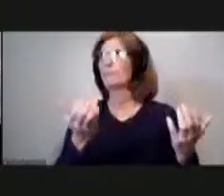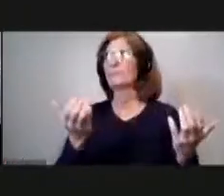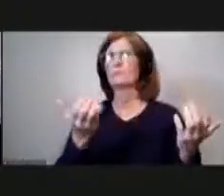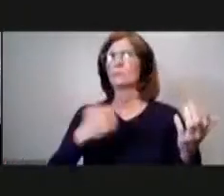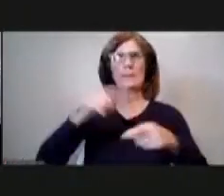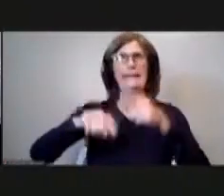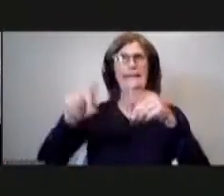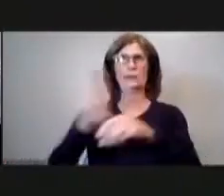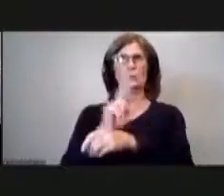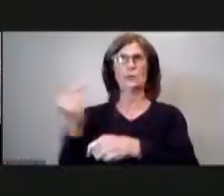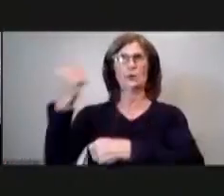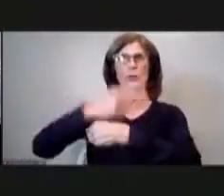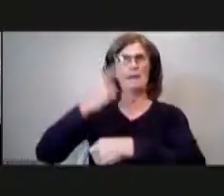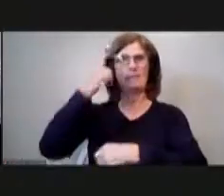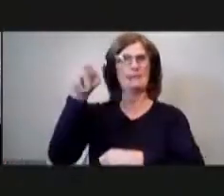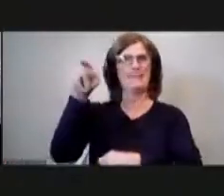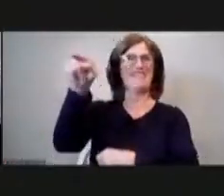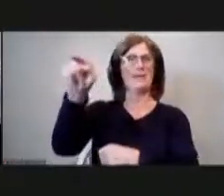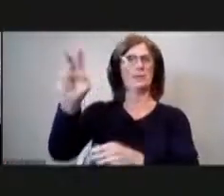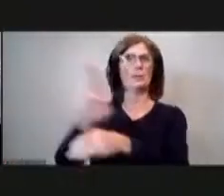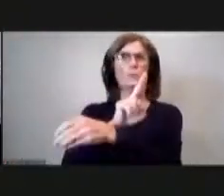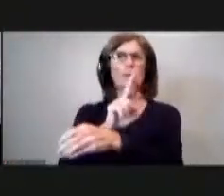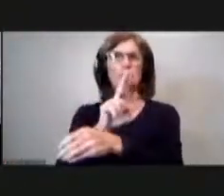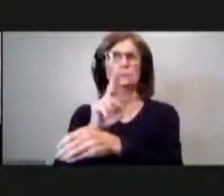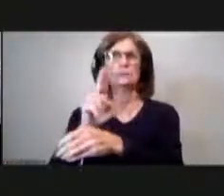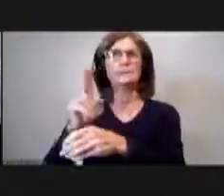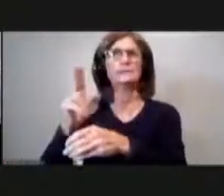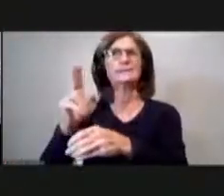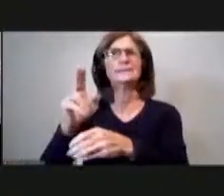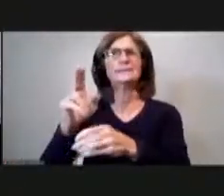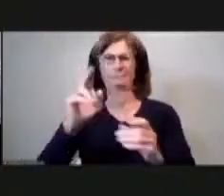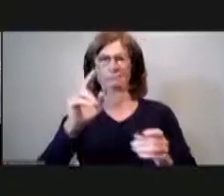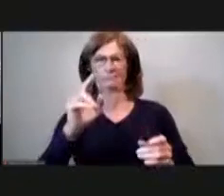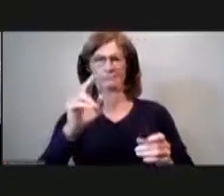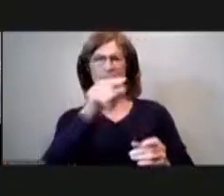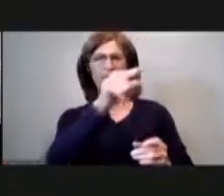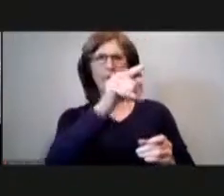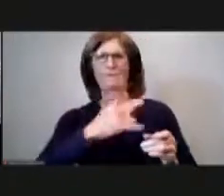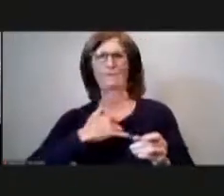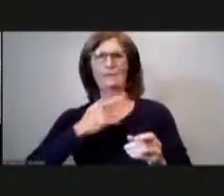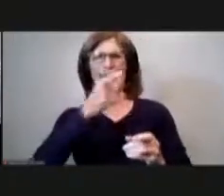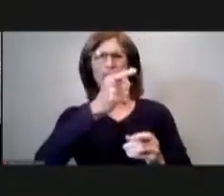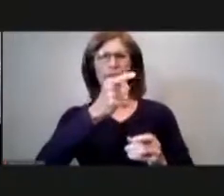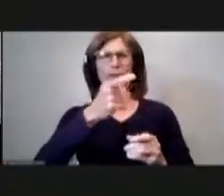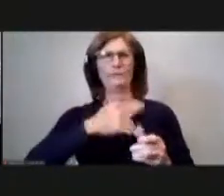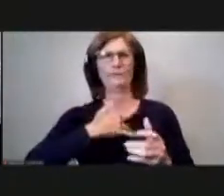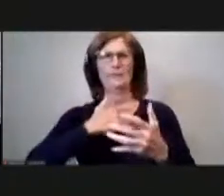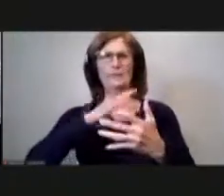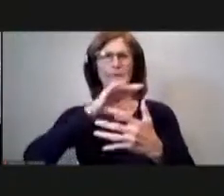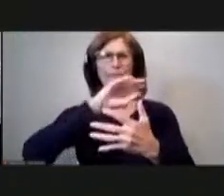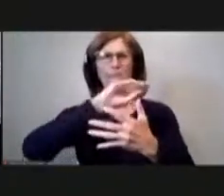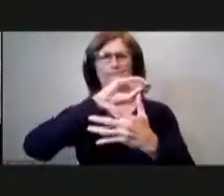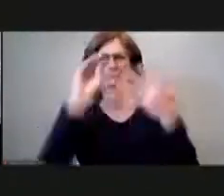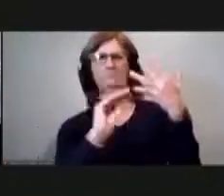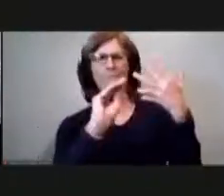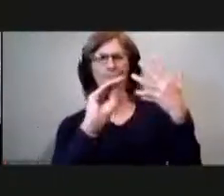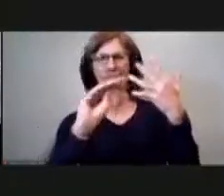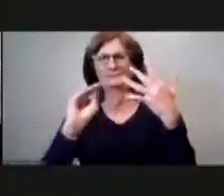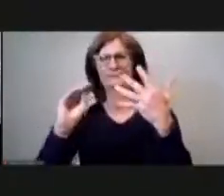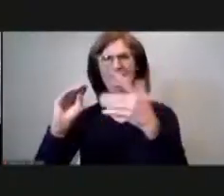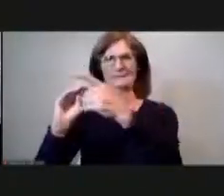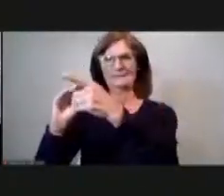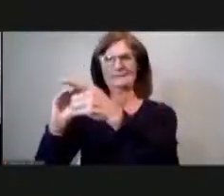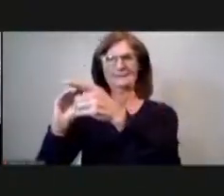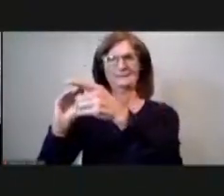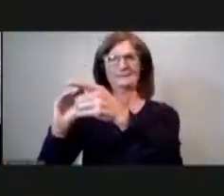wondering how they can get more field time and not have to feel like they're being kicked off the field for a private school so i'll leave it at